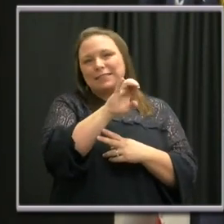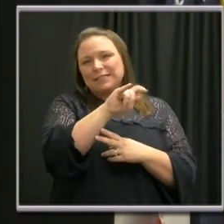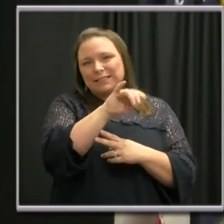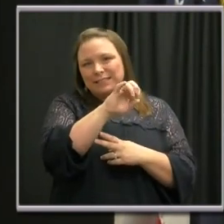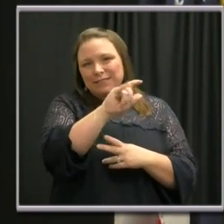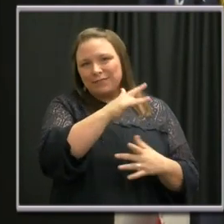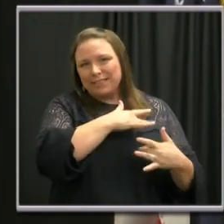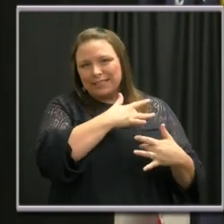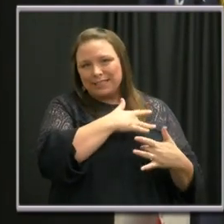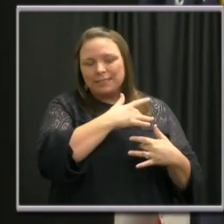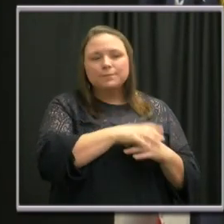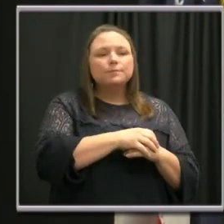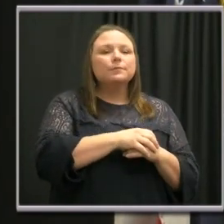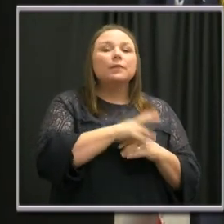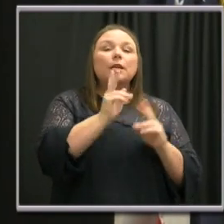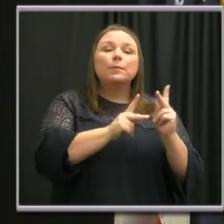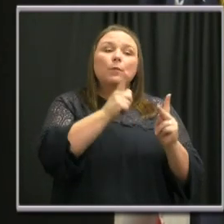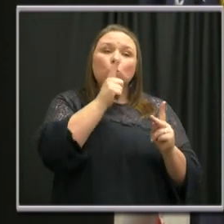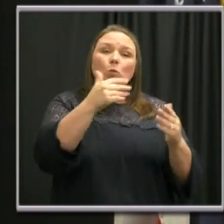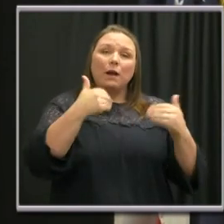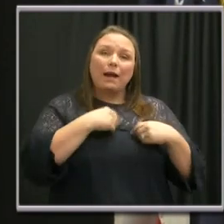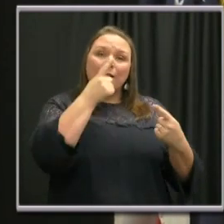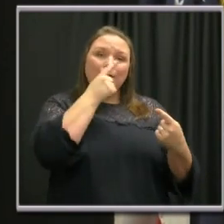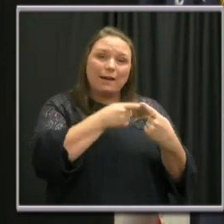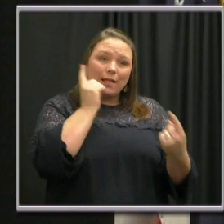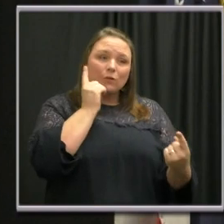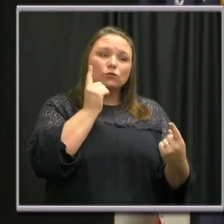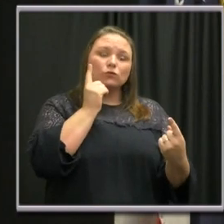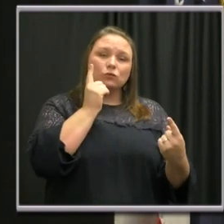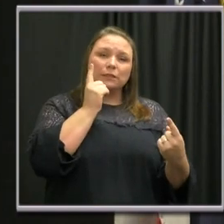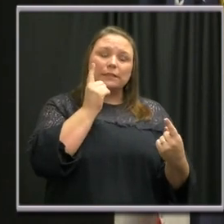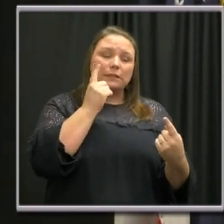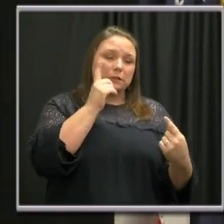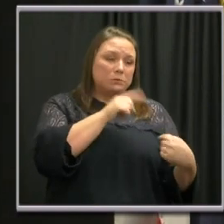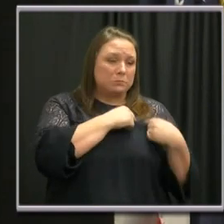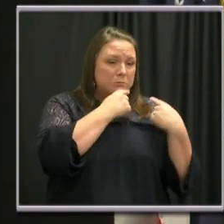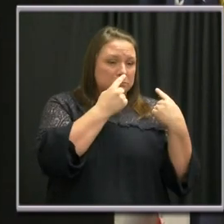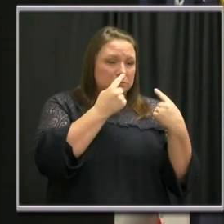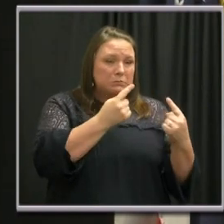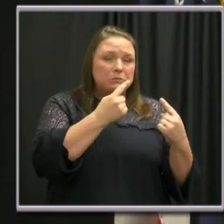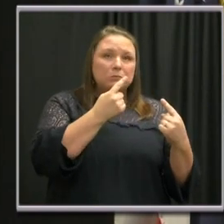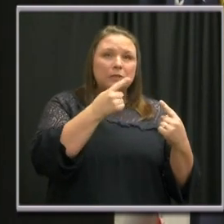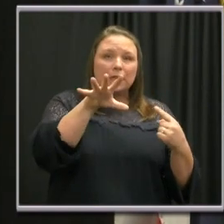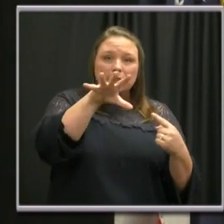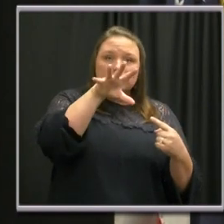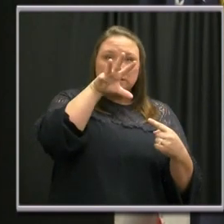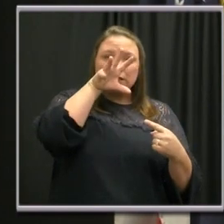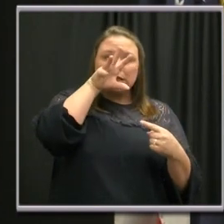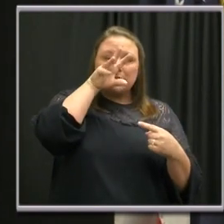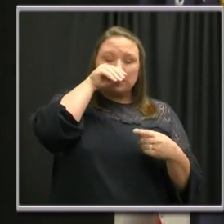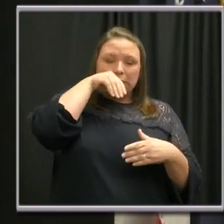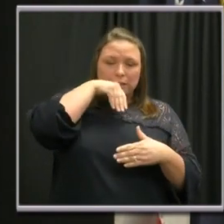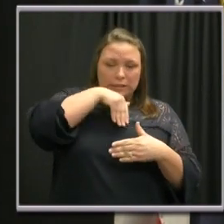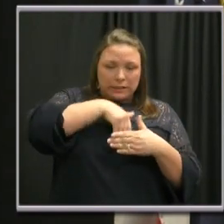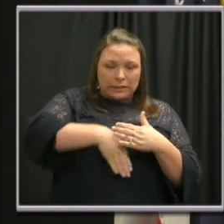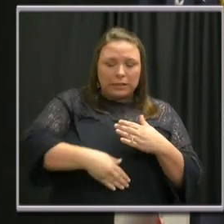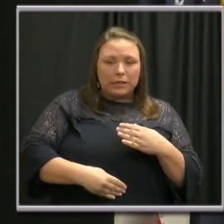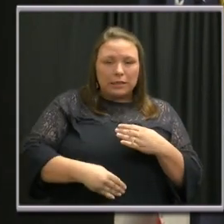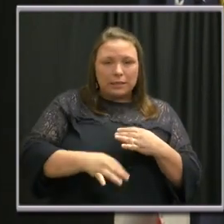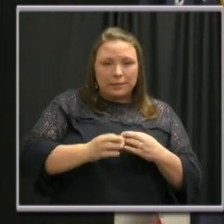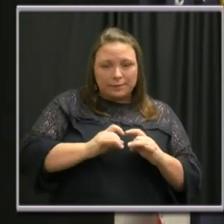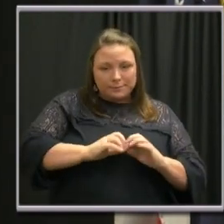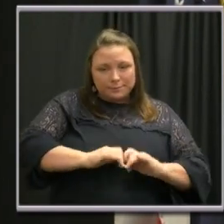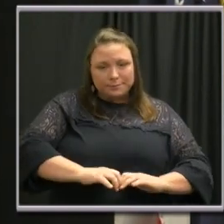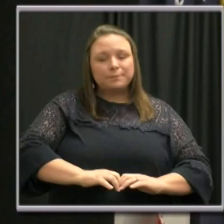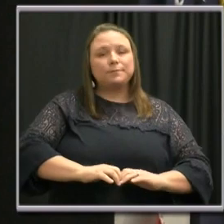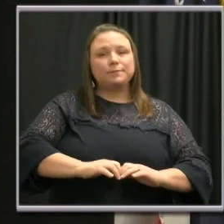Allergies. Allergies. Allergies. Allergies. suffer from allergies at some point in their lives. They ingest the pollens. They get into the stomach. They're broken down into